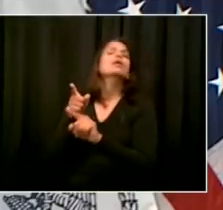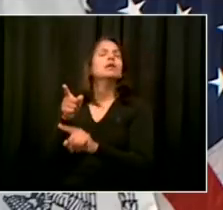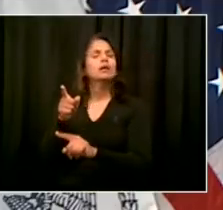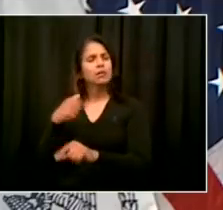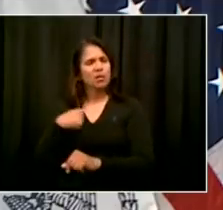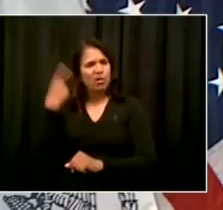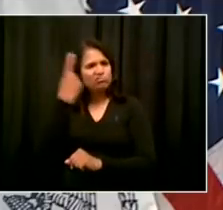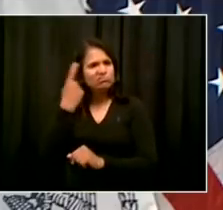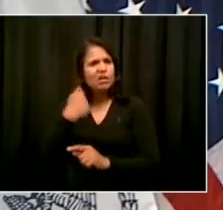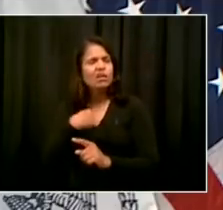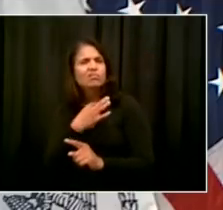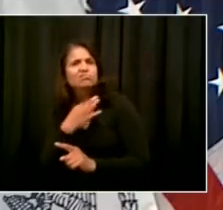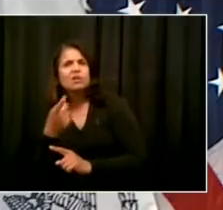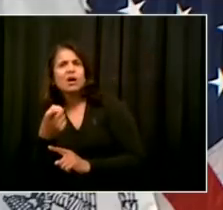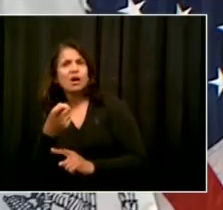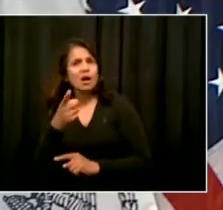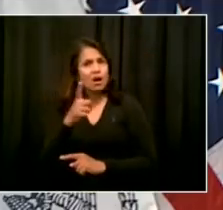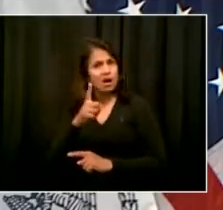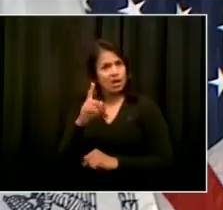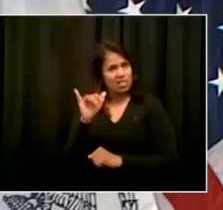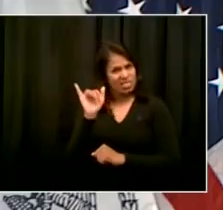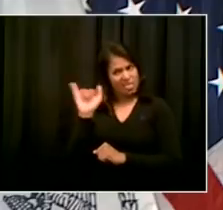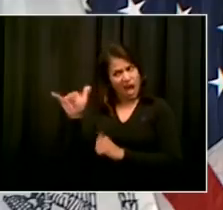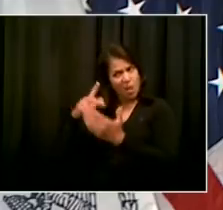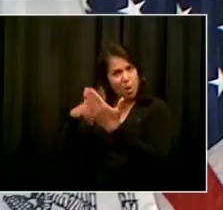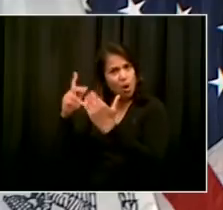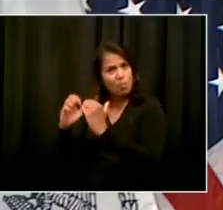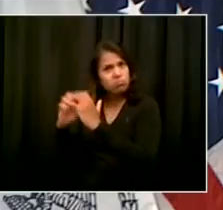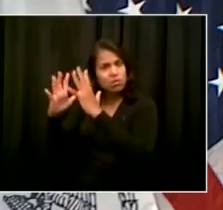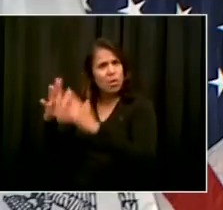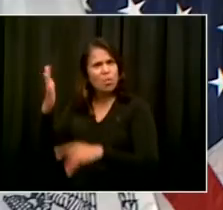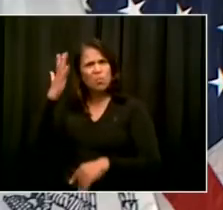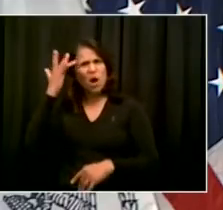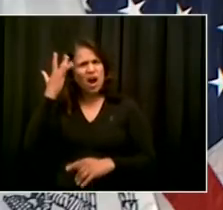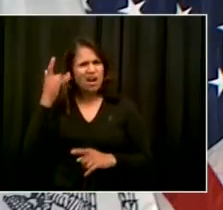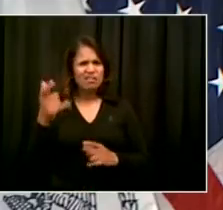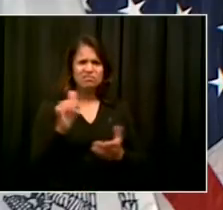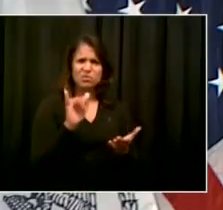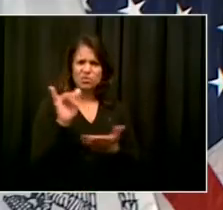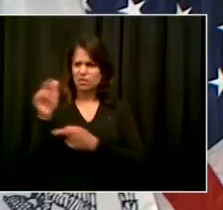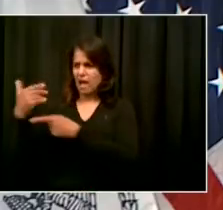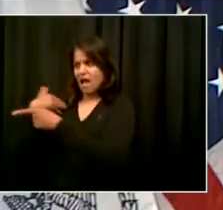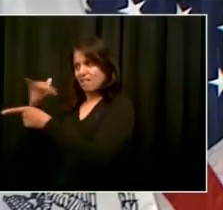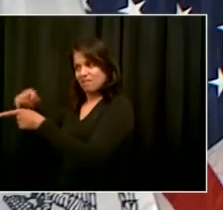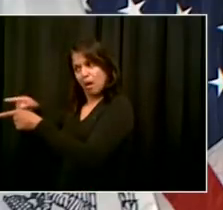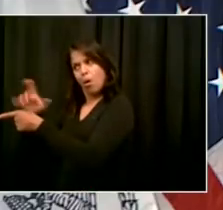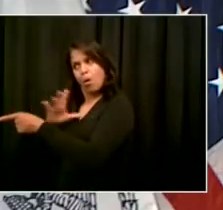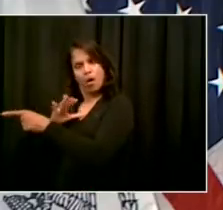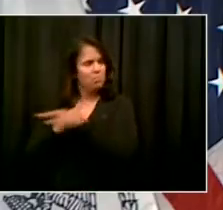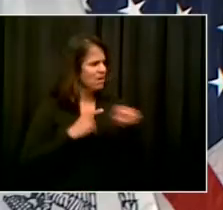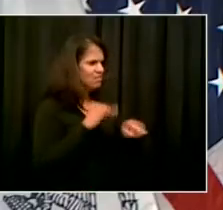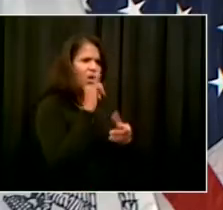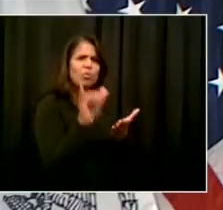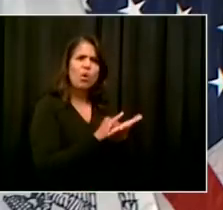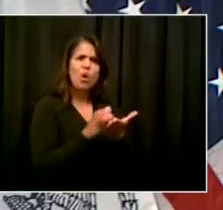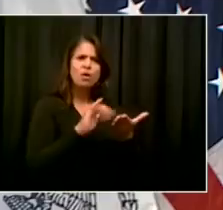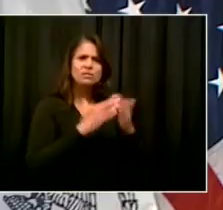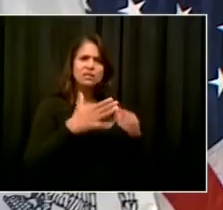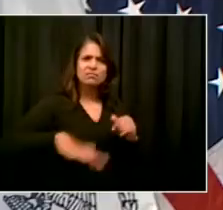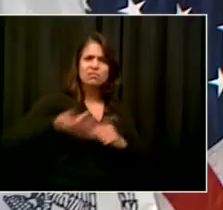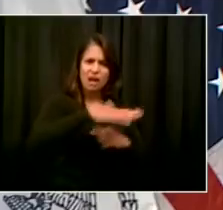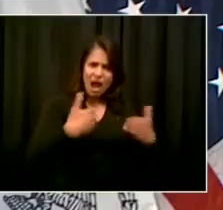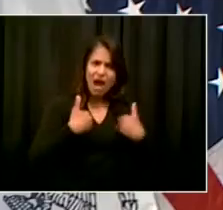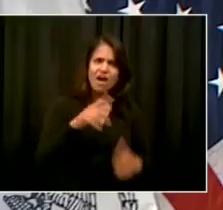Thank you, Juliette. As always, I appreciate your question. It's a common sense question that really relates to what everyday